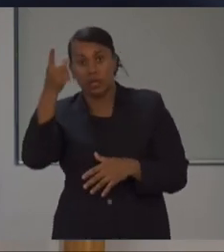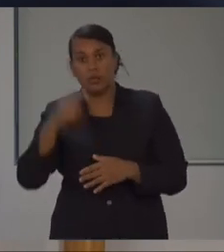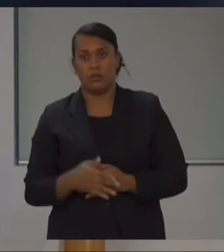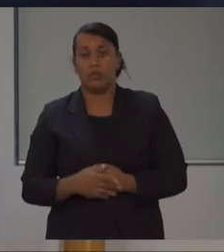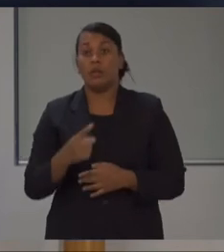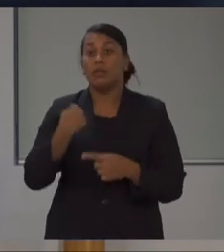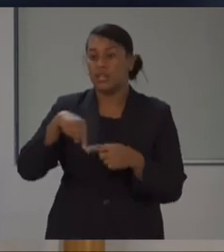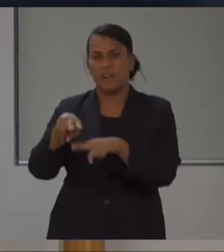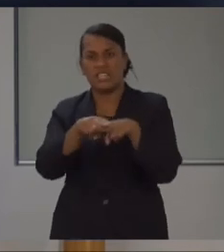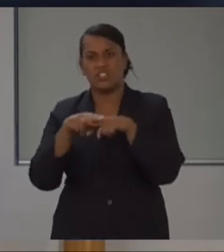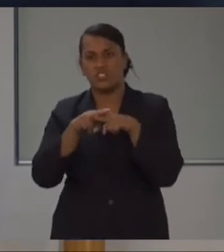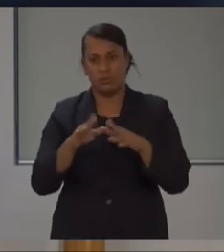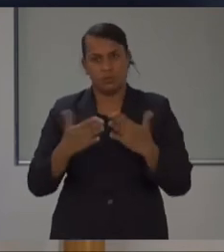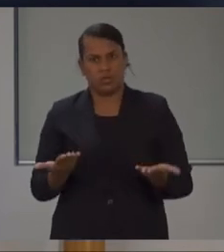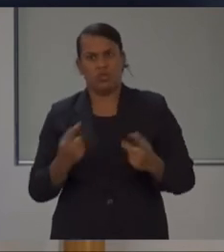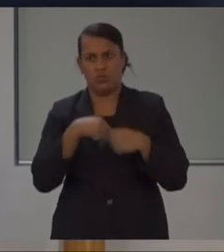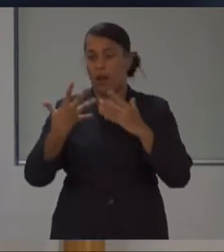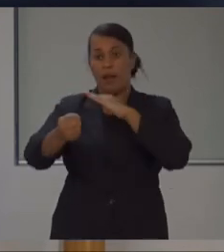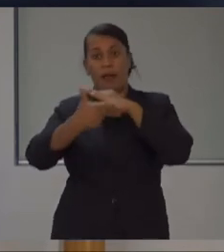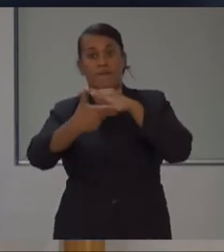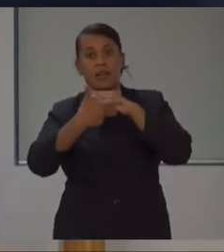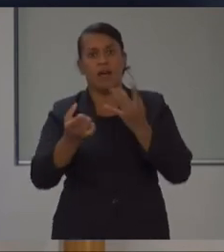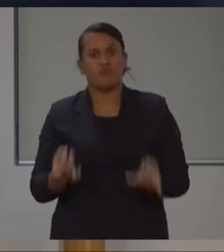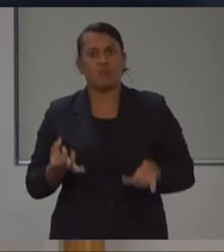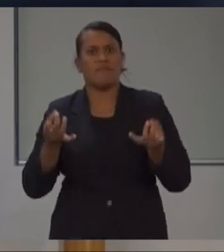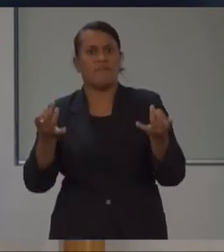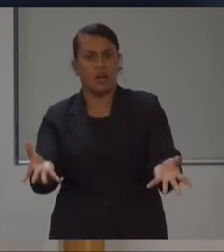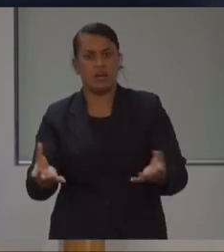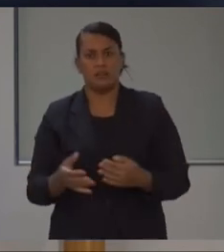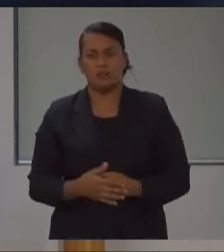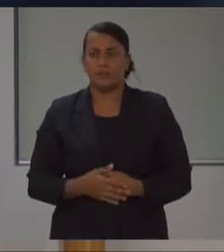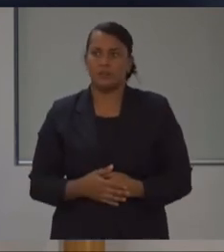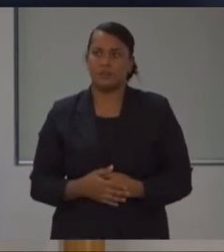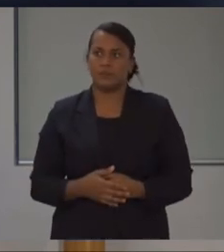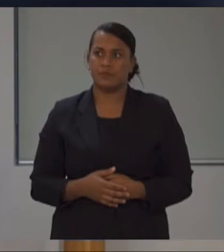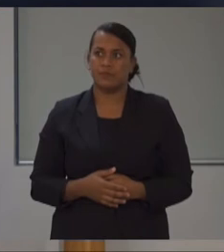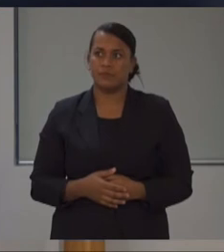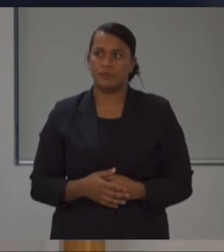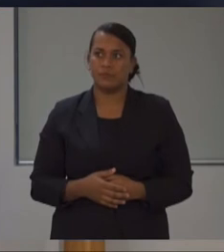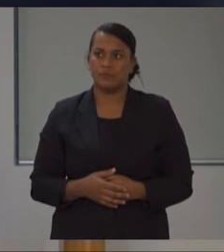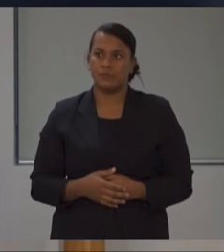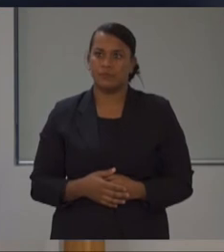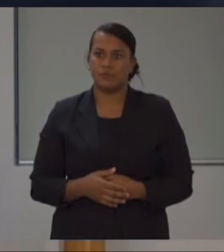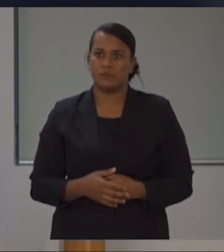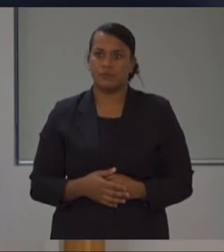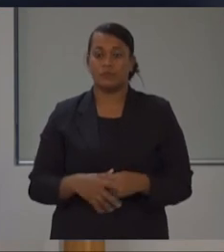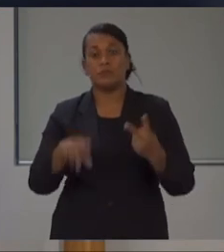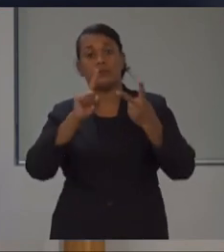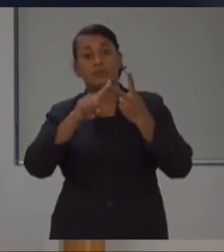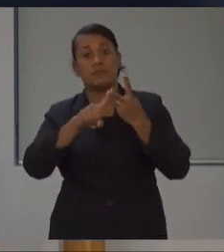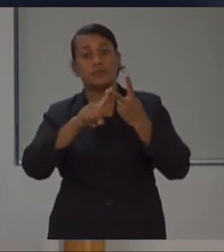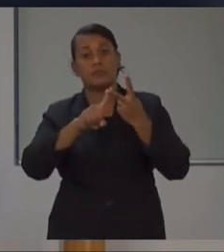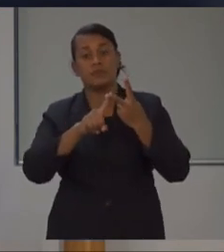all these layers and we've been talking about these layers of protection that we have in place. And I think the other great thing is the fact that all